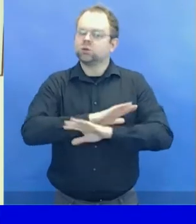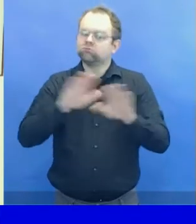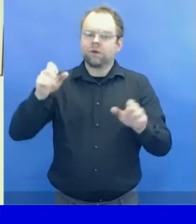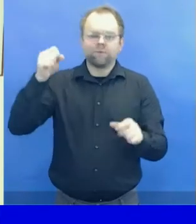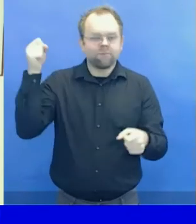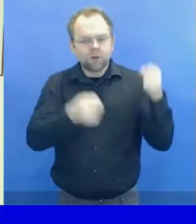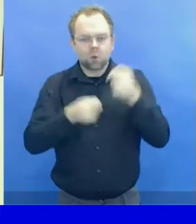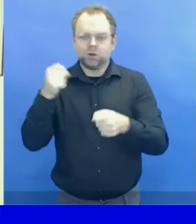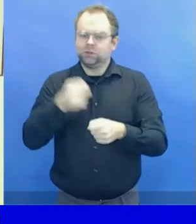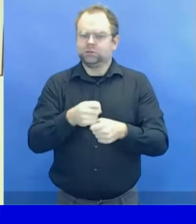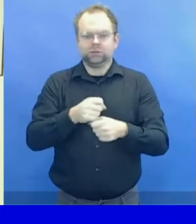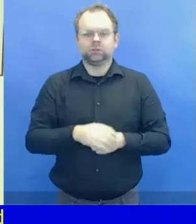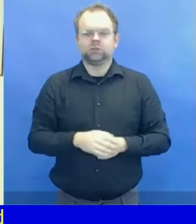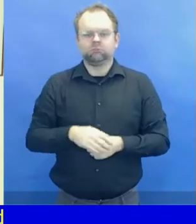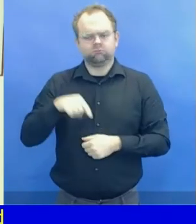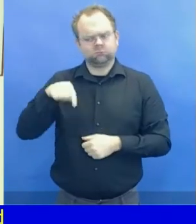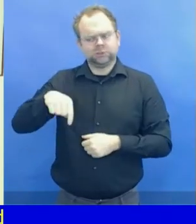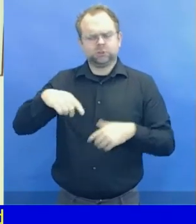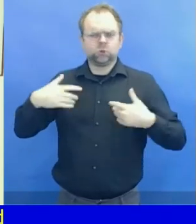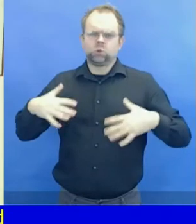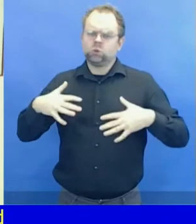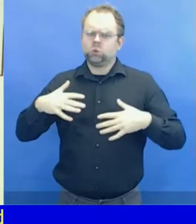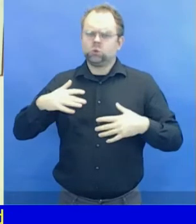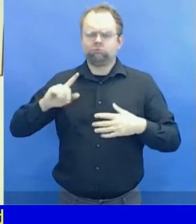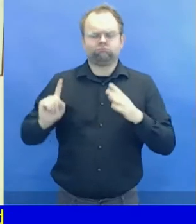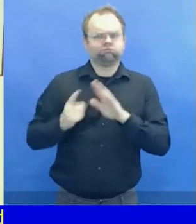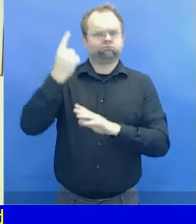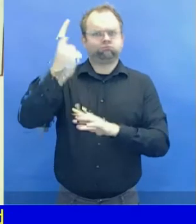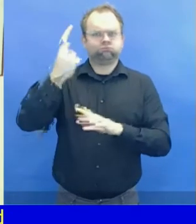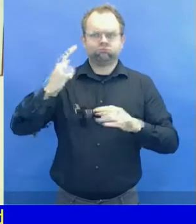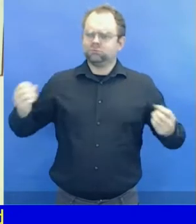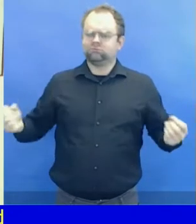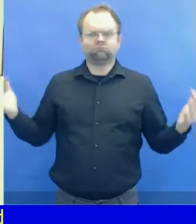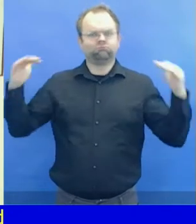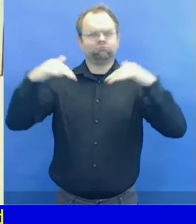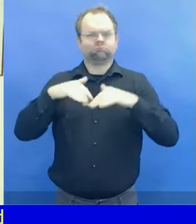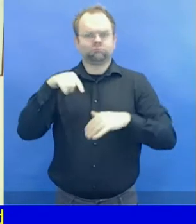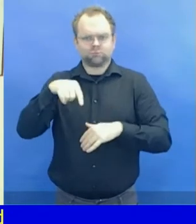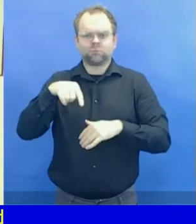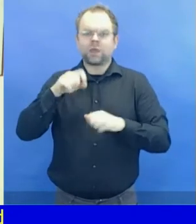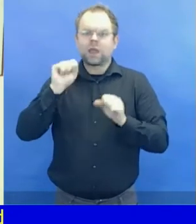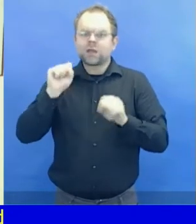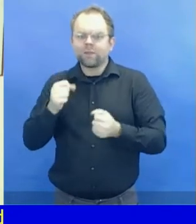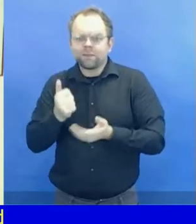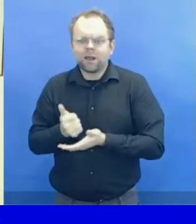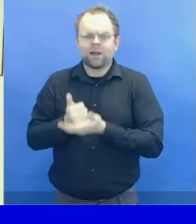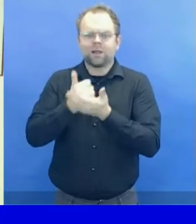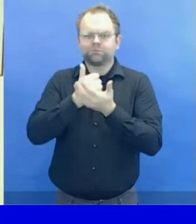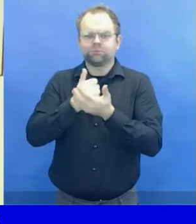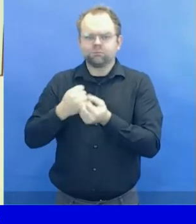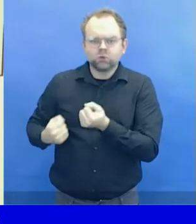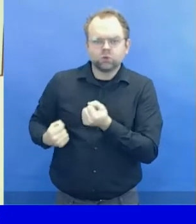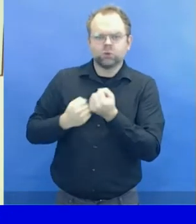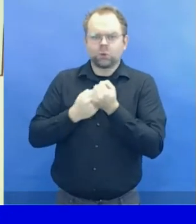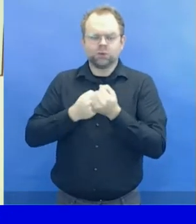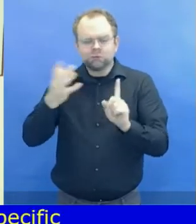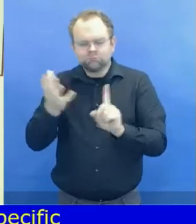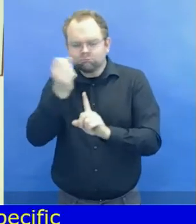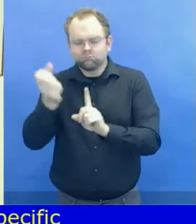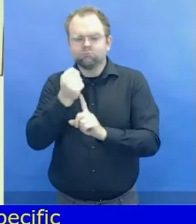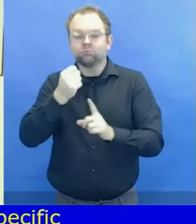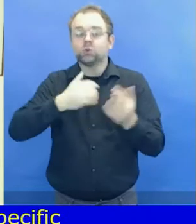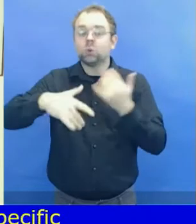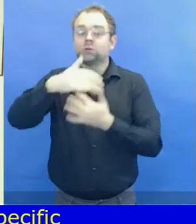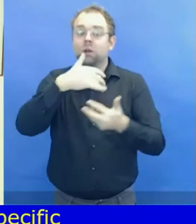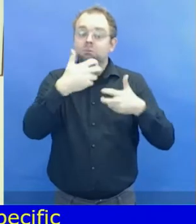rights with a specific emphasis on persons with disability. We need to work for the inclusion